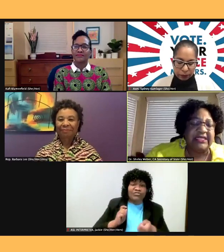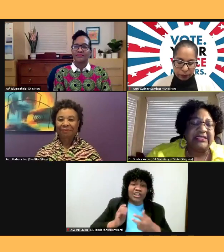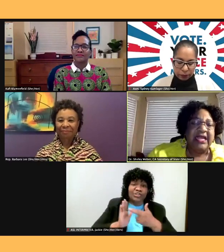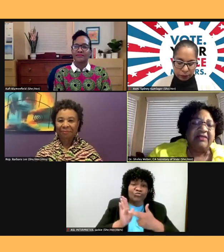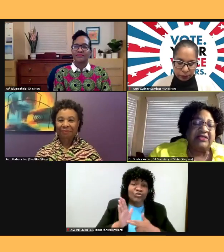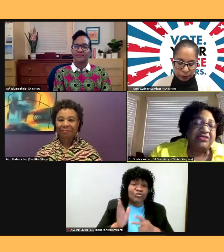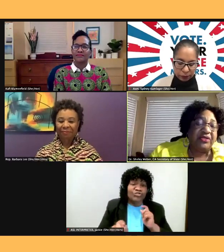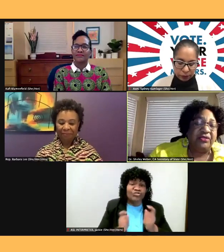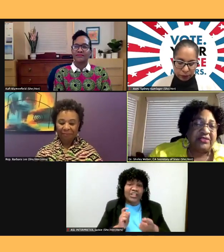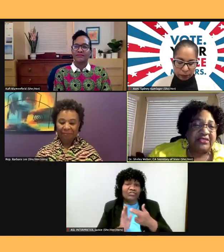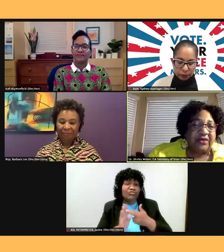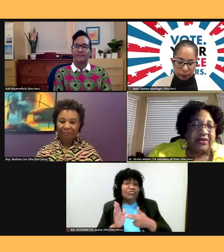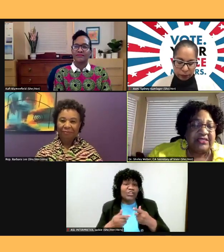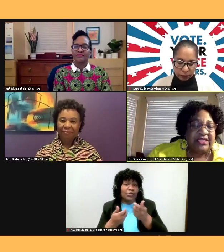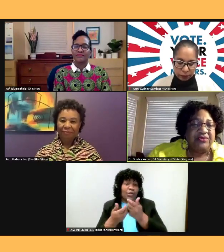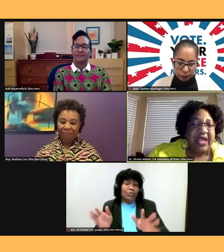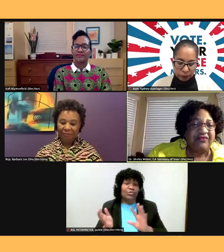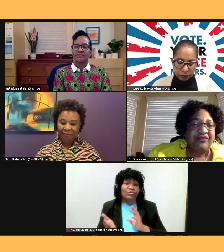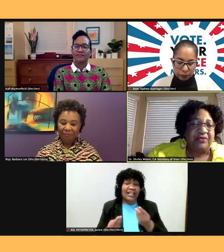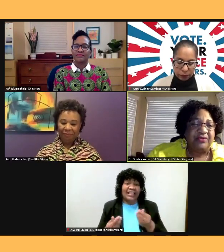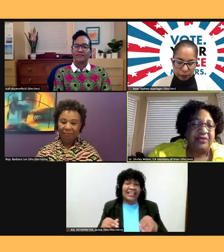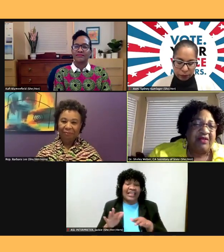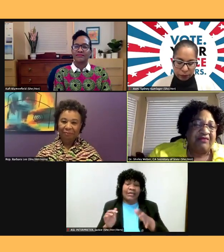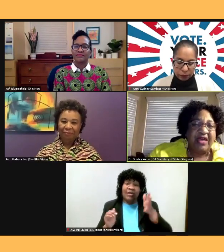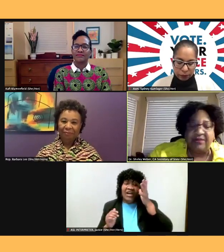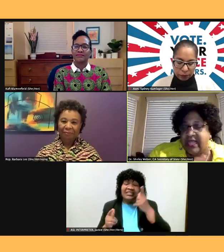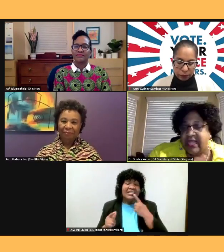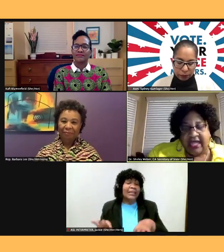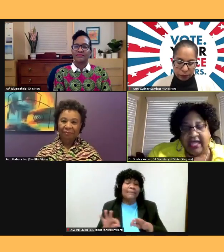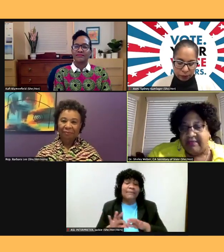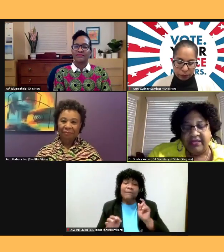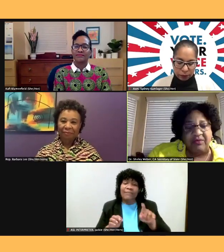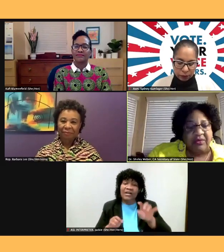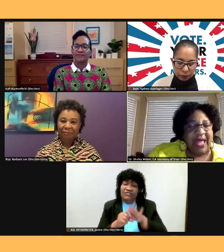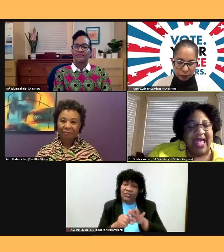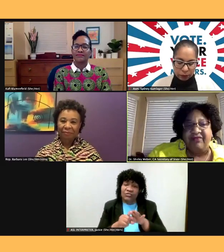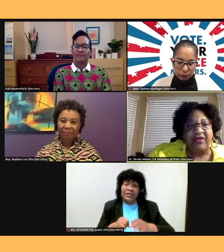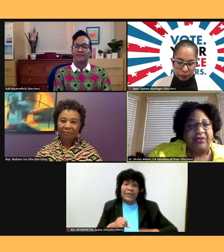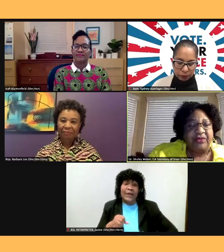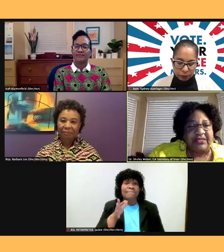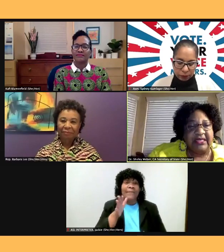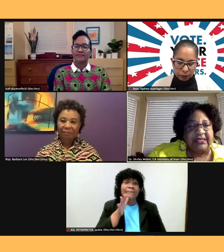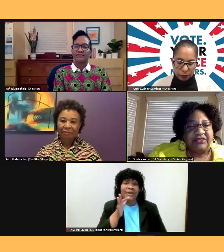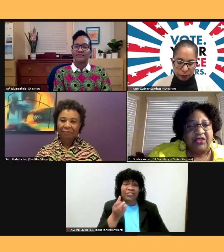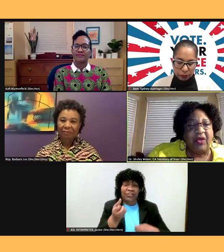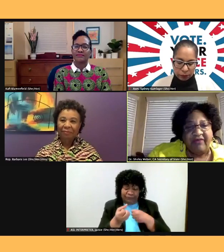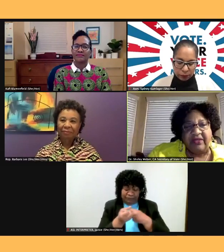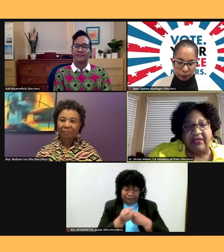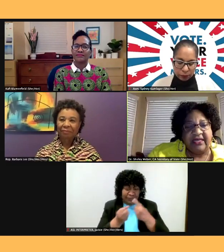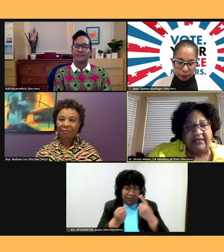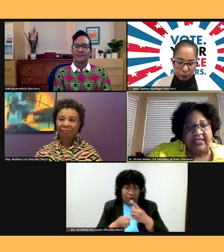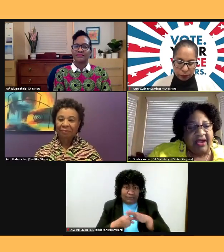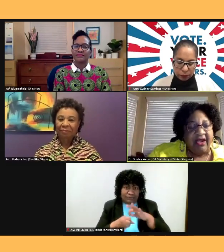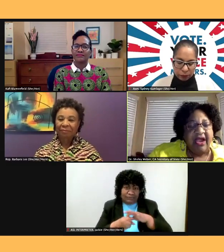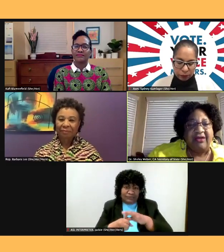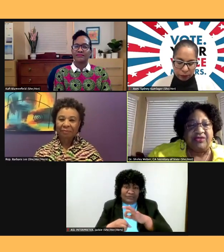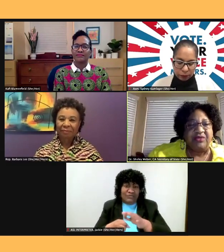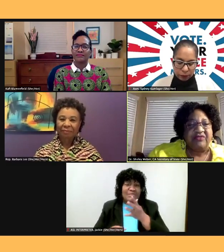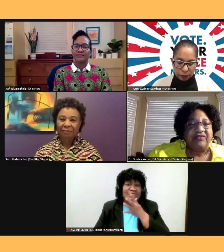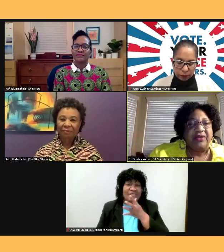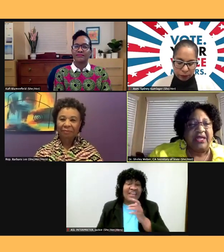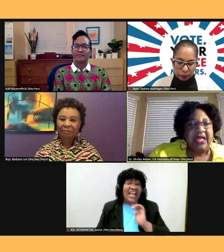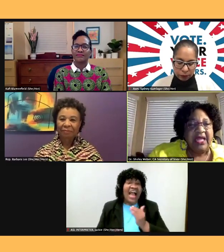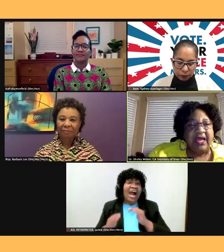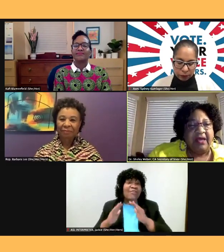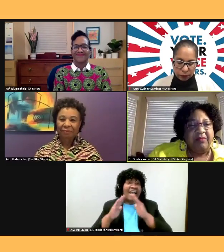could lose it. So he said, you have to vote. So my father was, and my mother were avid voters. Uh, so avid that, that our house was a voting, uh,